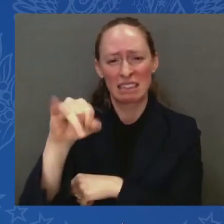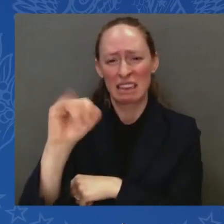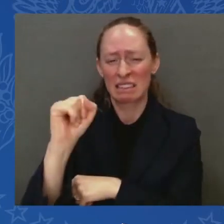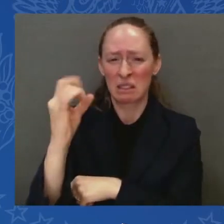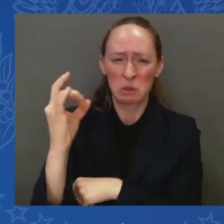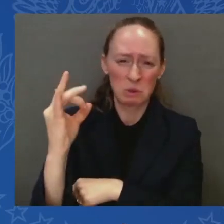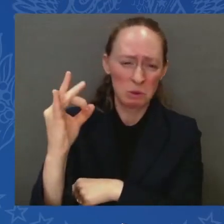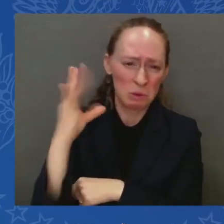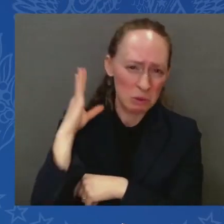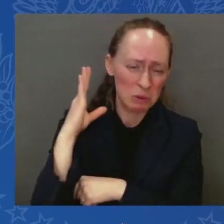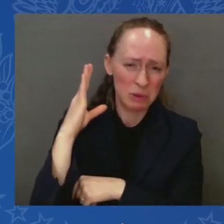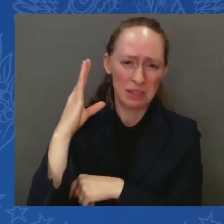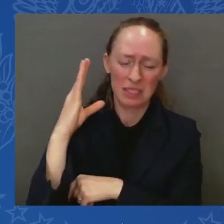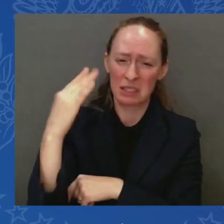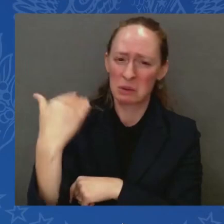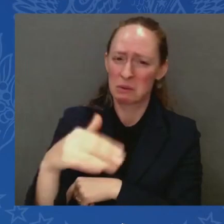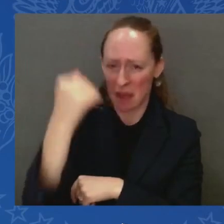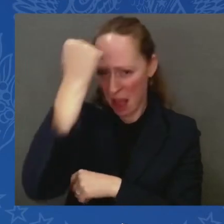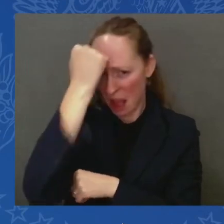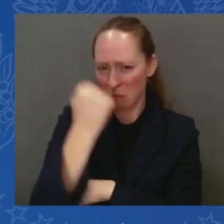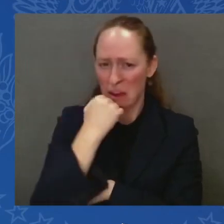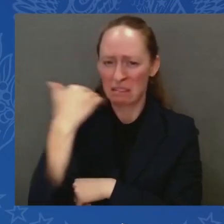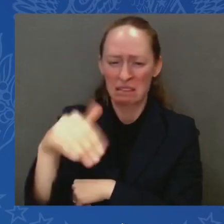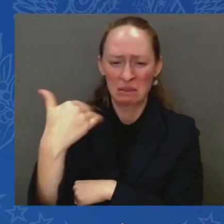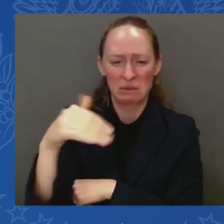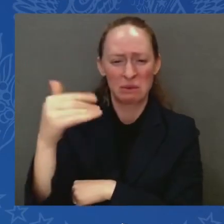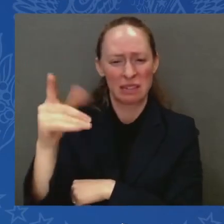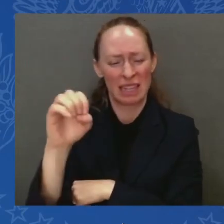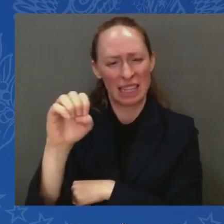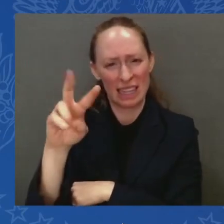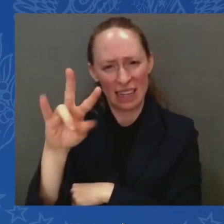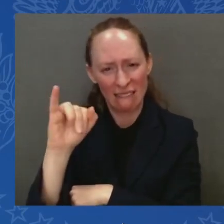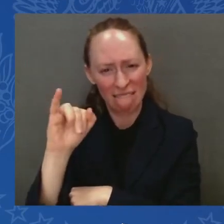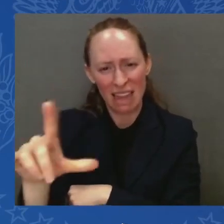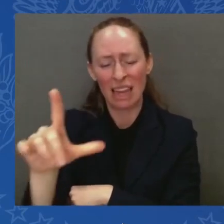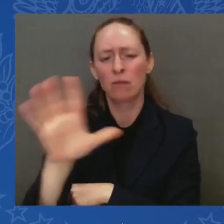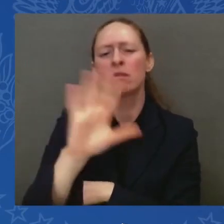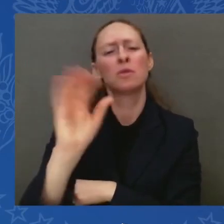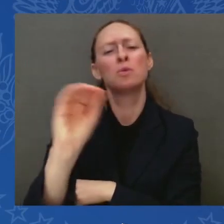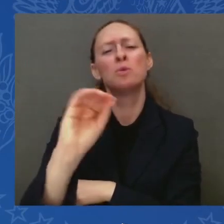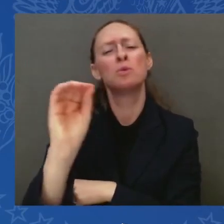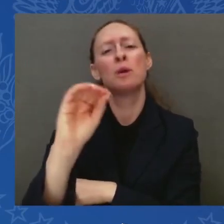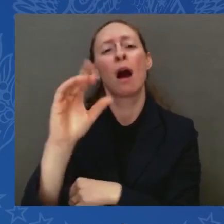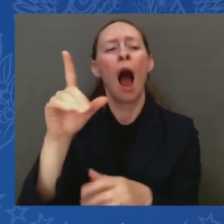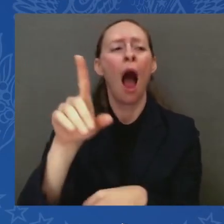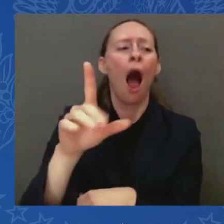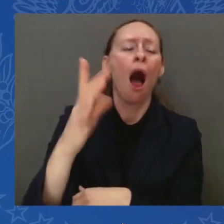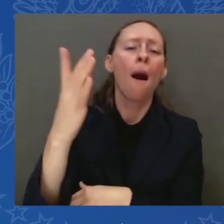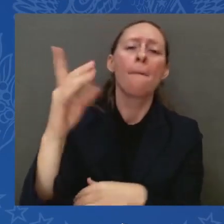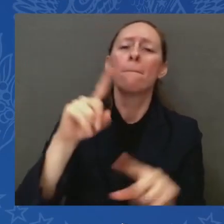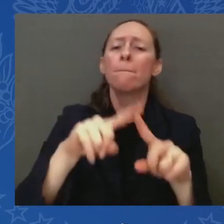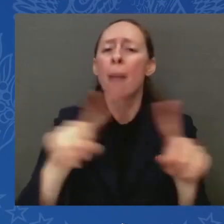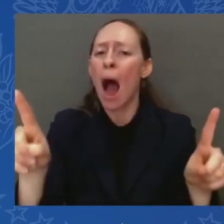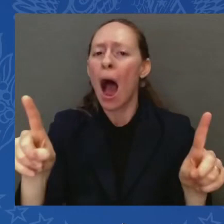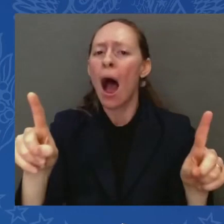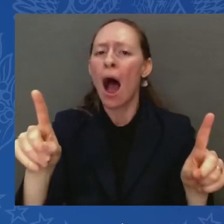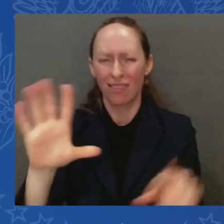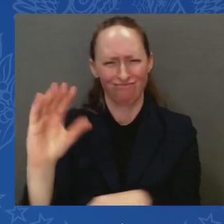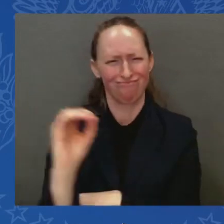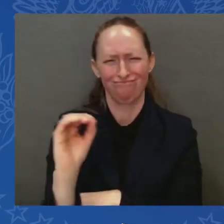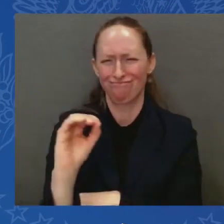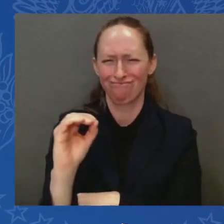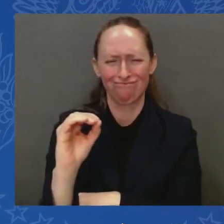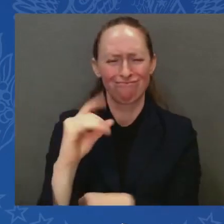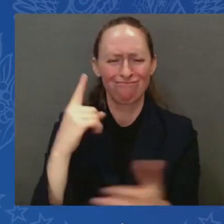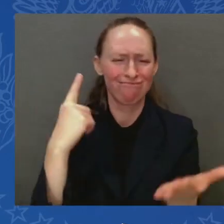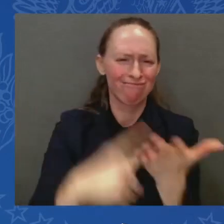excusing it, period. The brutality we saw would have cut deep anywhere in the world, but it cuts